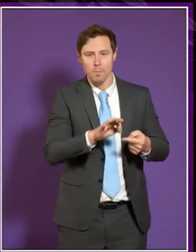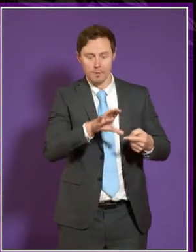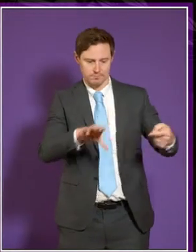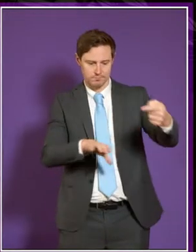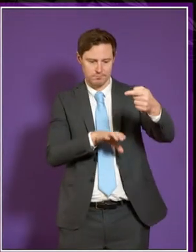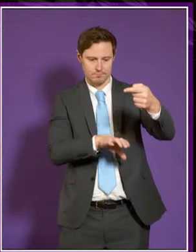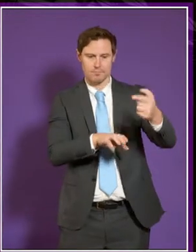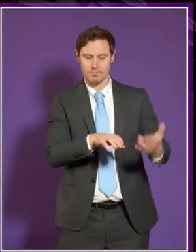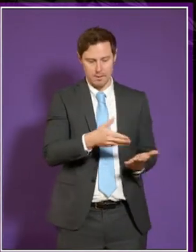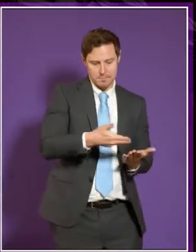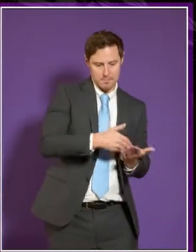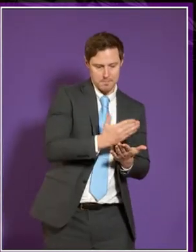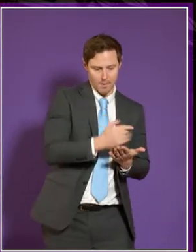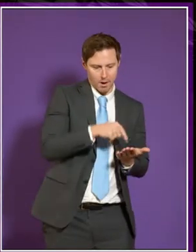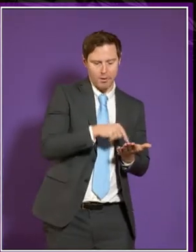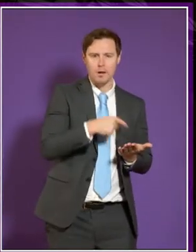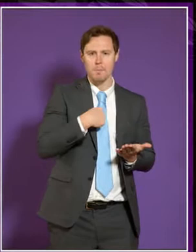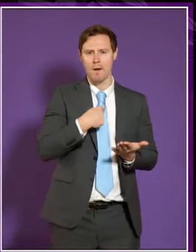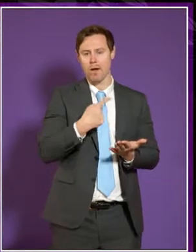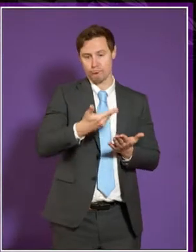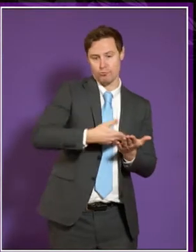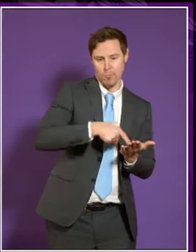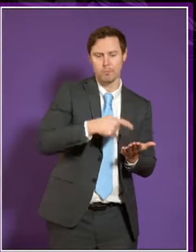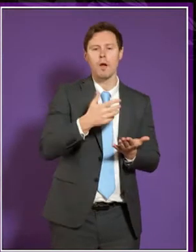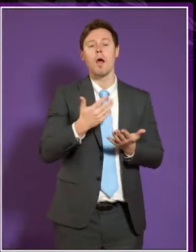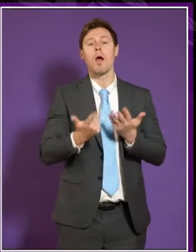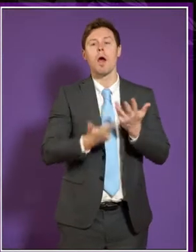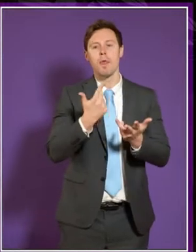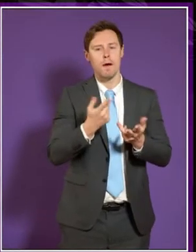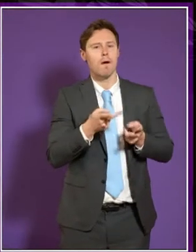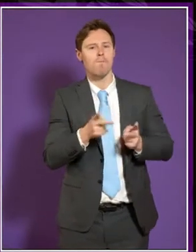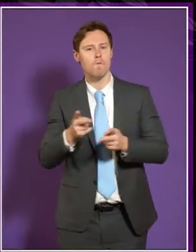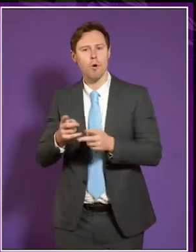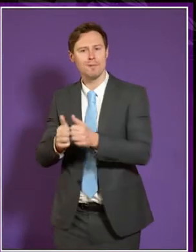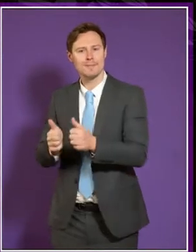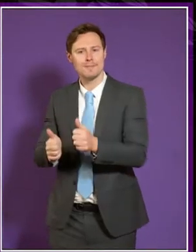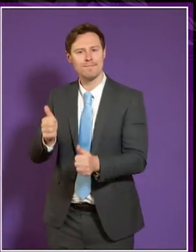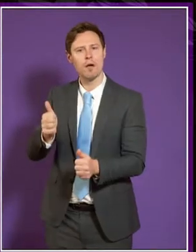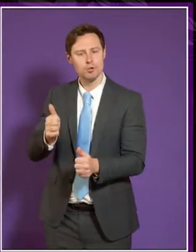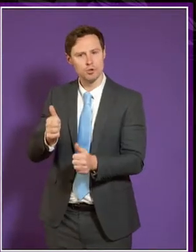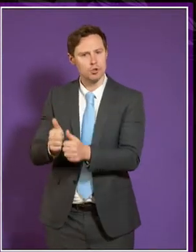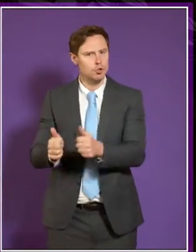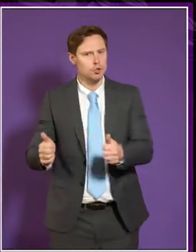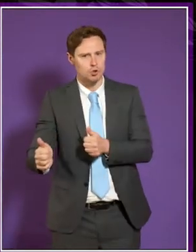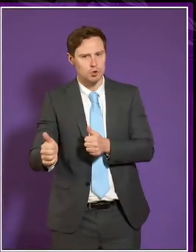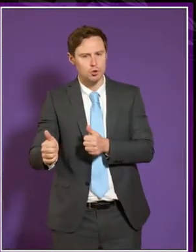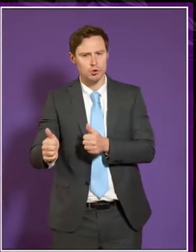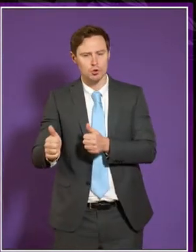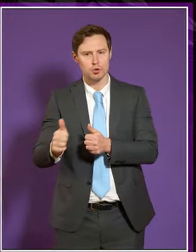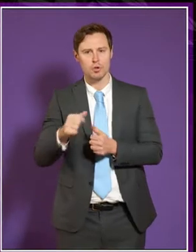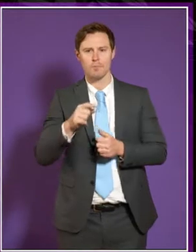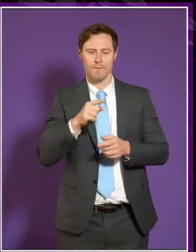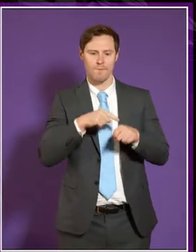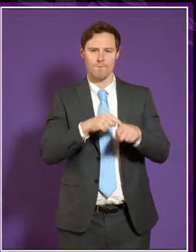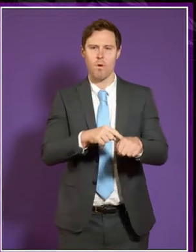that looks at other forms of disadvantage as opposed to those that are measured by the index